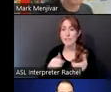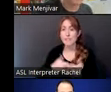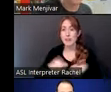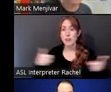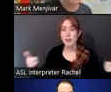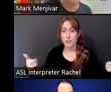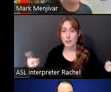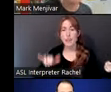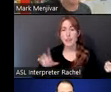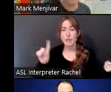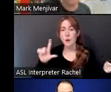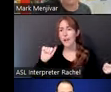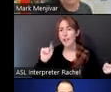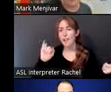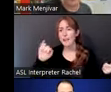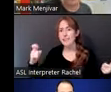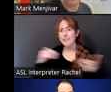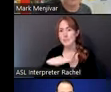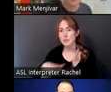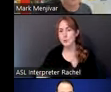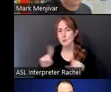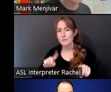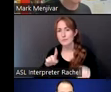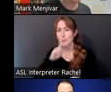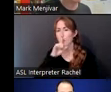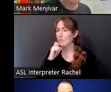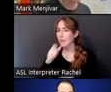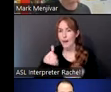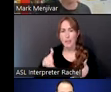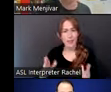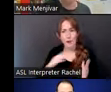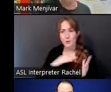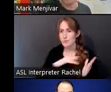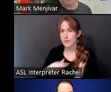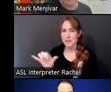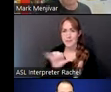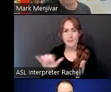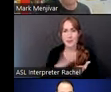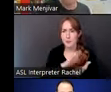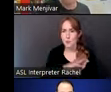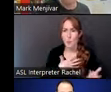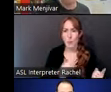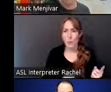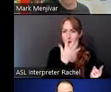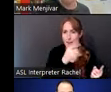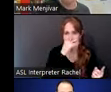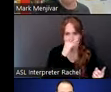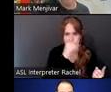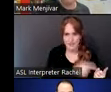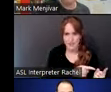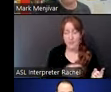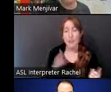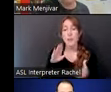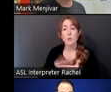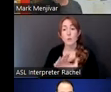went, right? They were not able to study in the same school as white children were. And the school ran up until